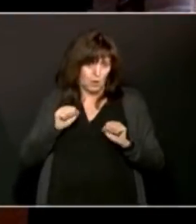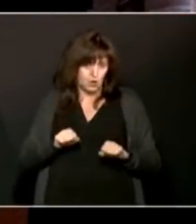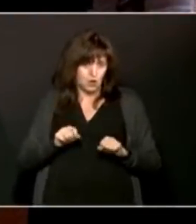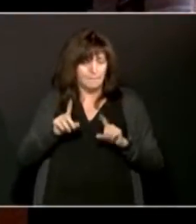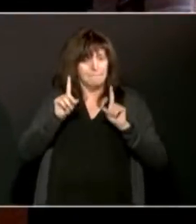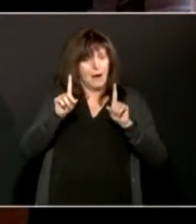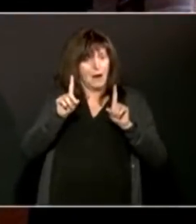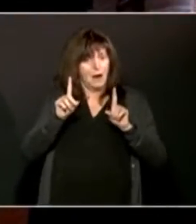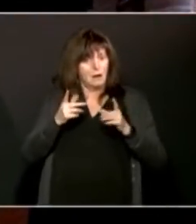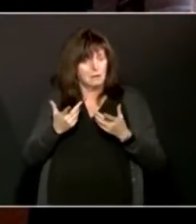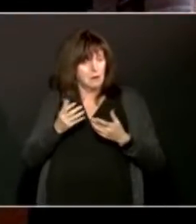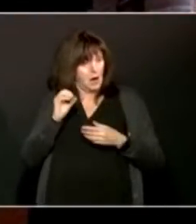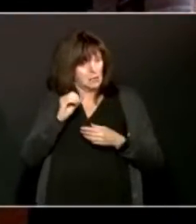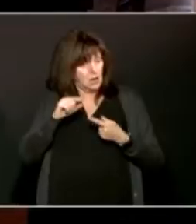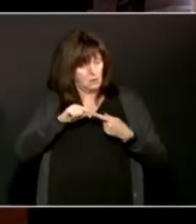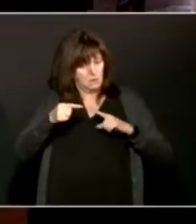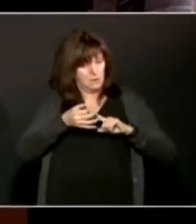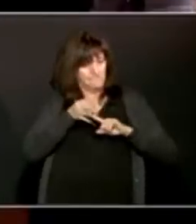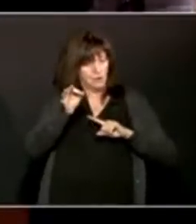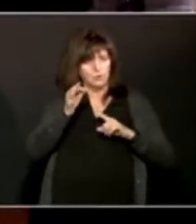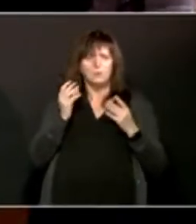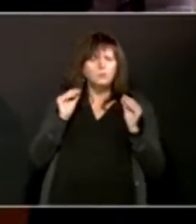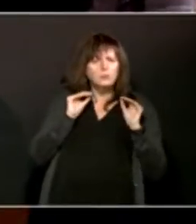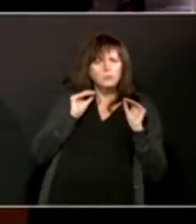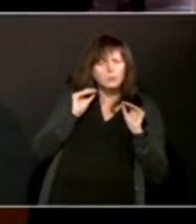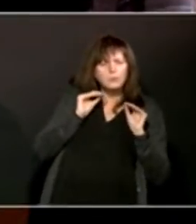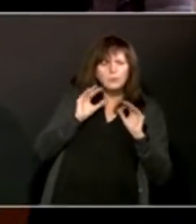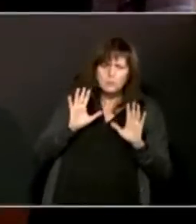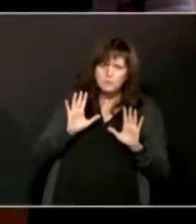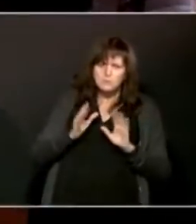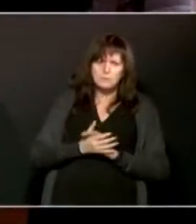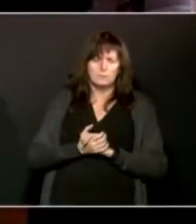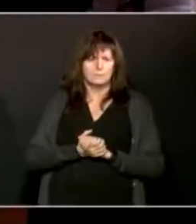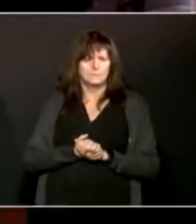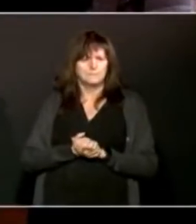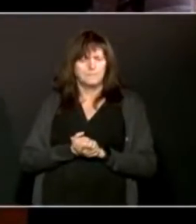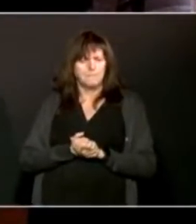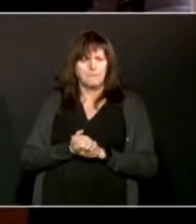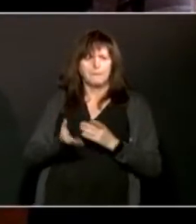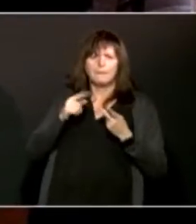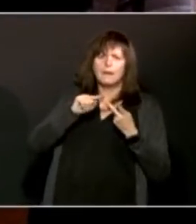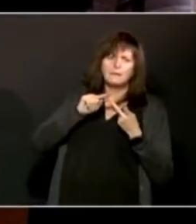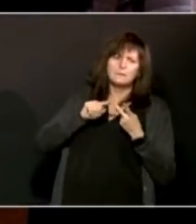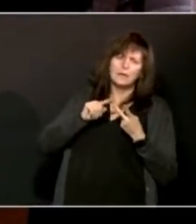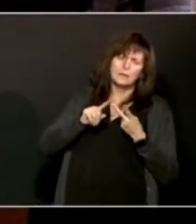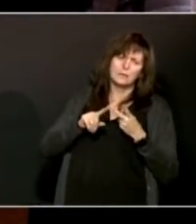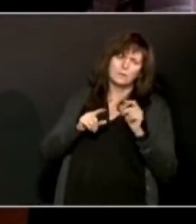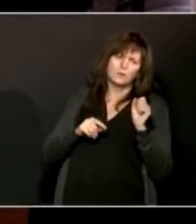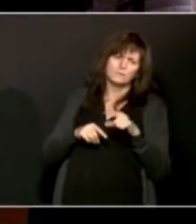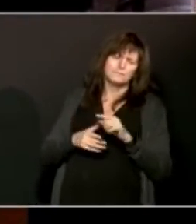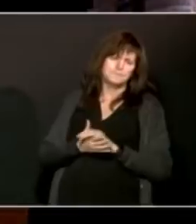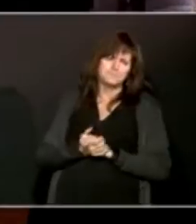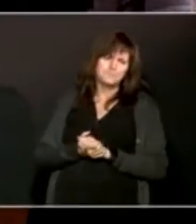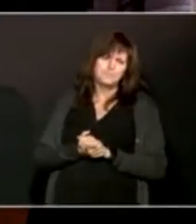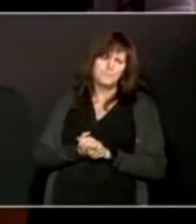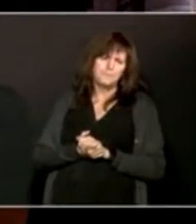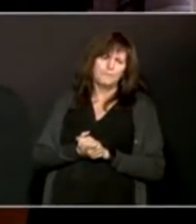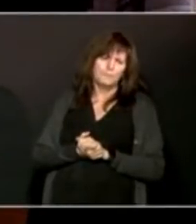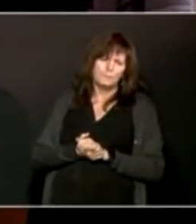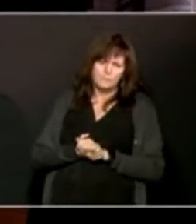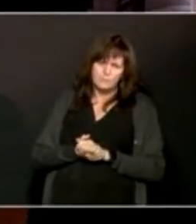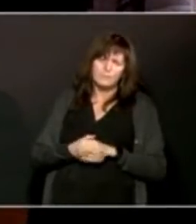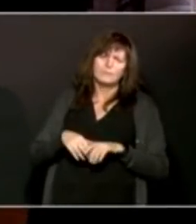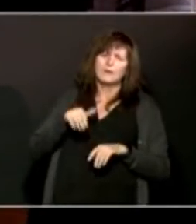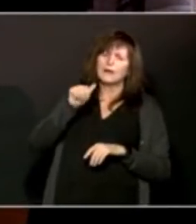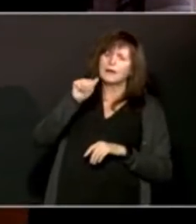Follow-up? And I also have a question about the AstraZeneca vaccine. The European Union is going to make a decision